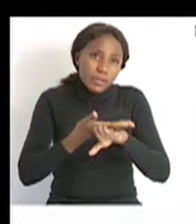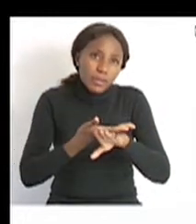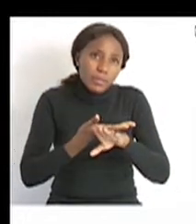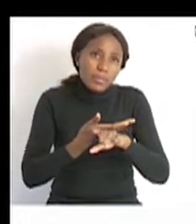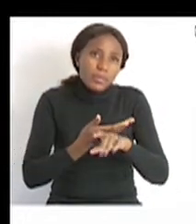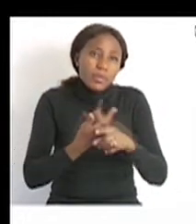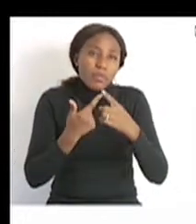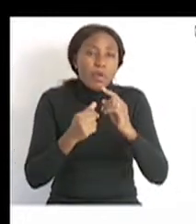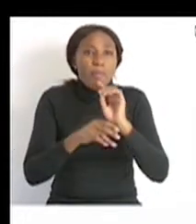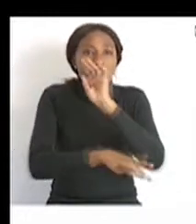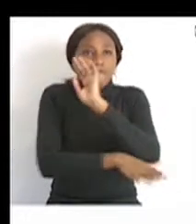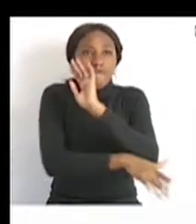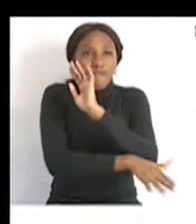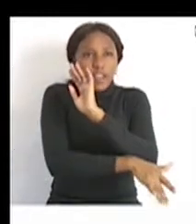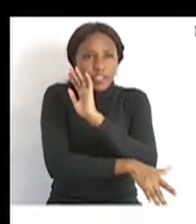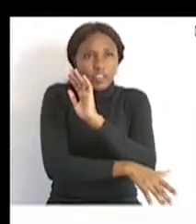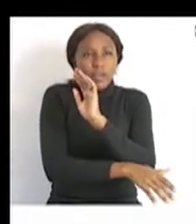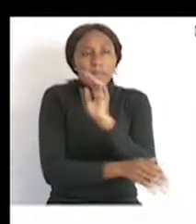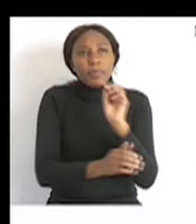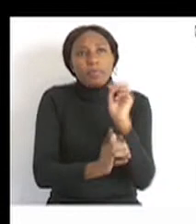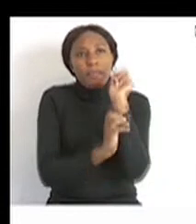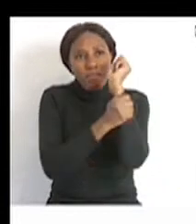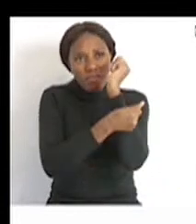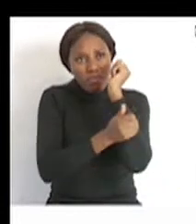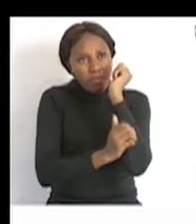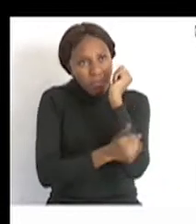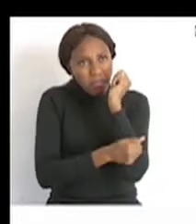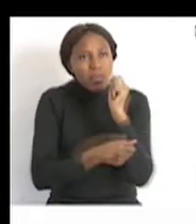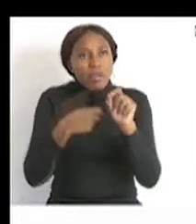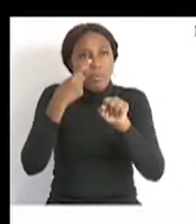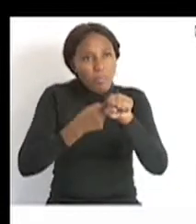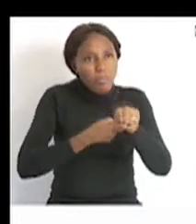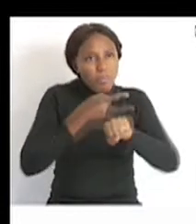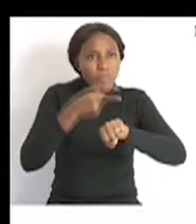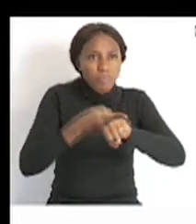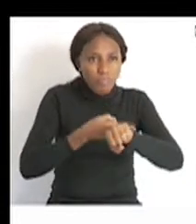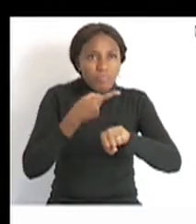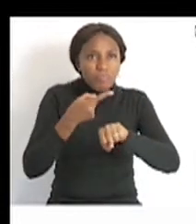vegetables like corn and potatoes. So they give our bodies